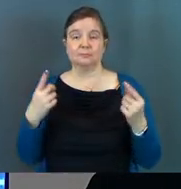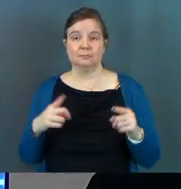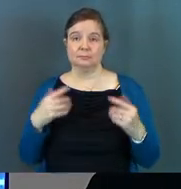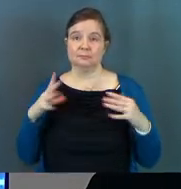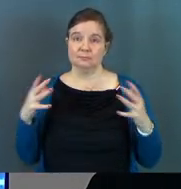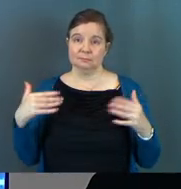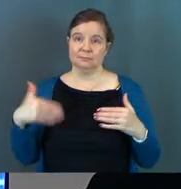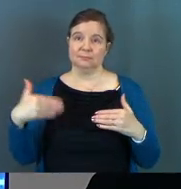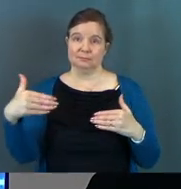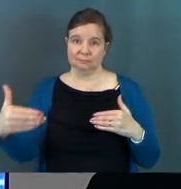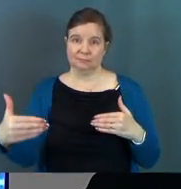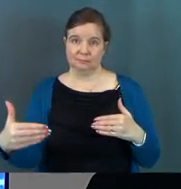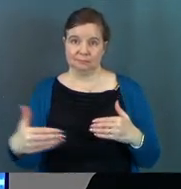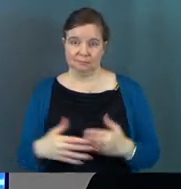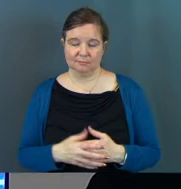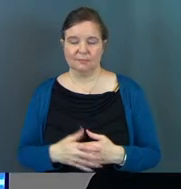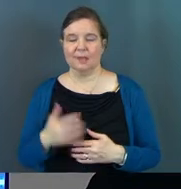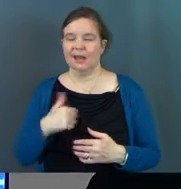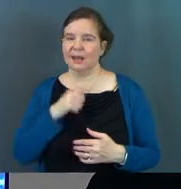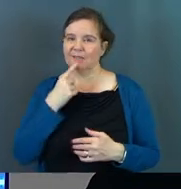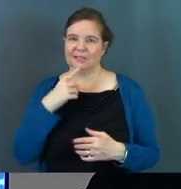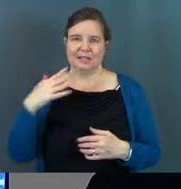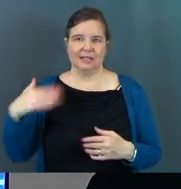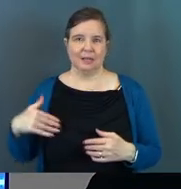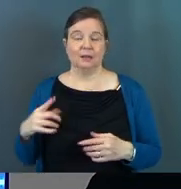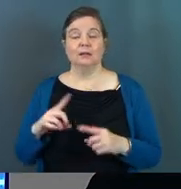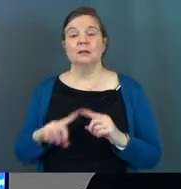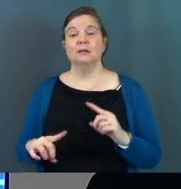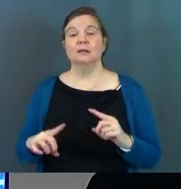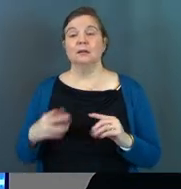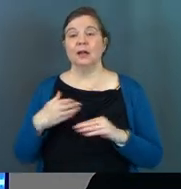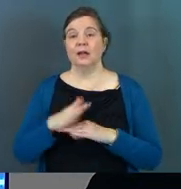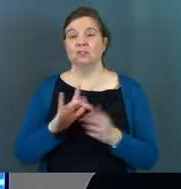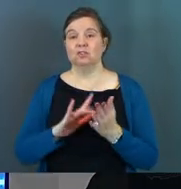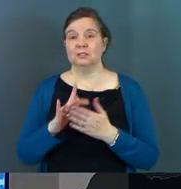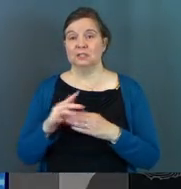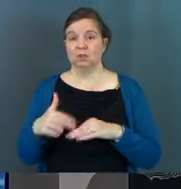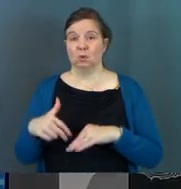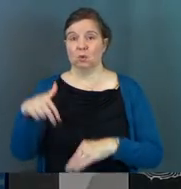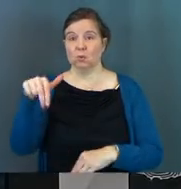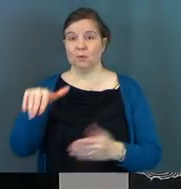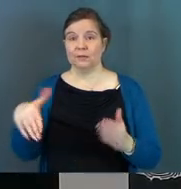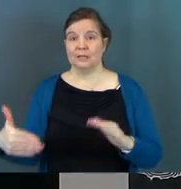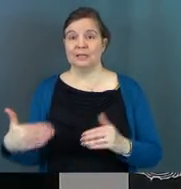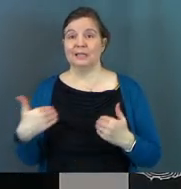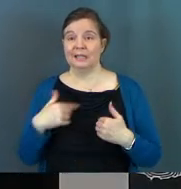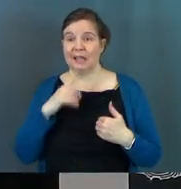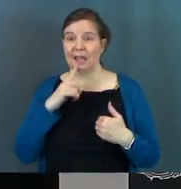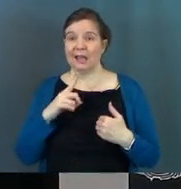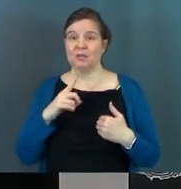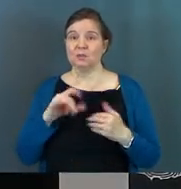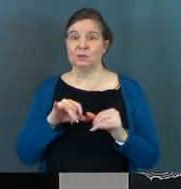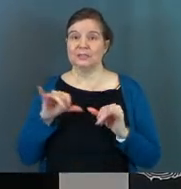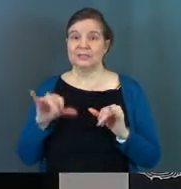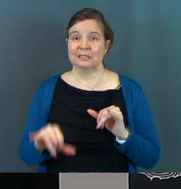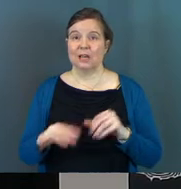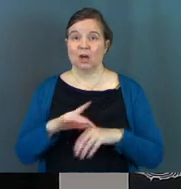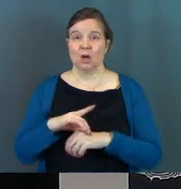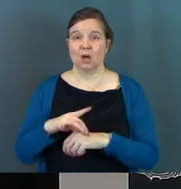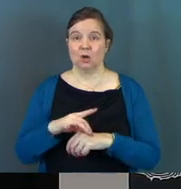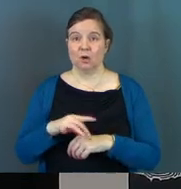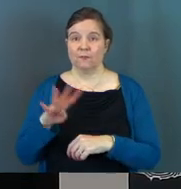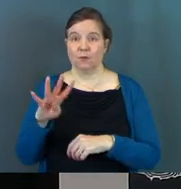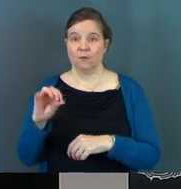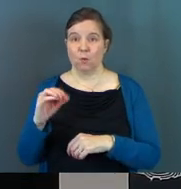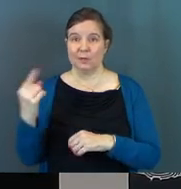happens a lot in the resurrection accounts. I haven't said this yet, but after Jesus rose from the dead, he actually stayed on earth